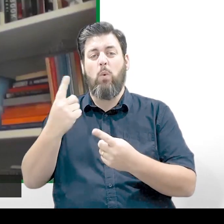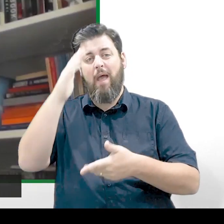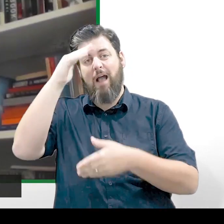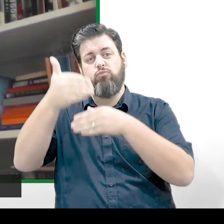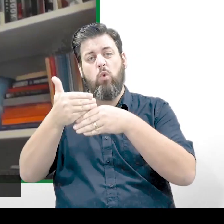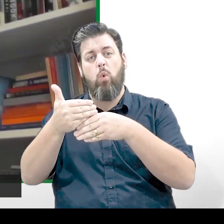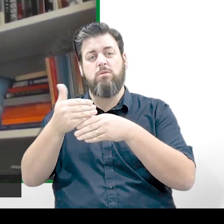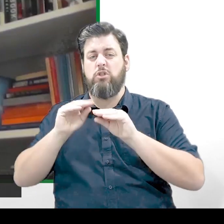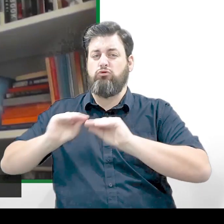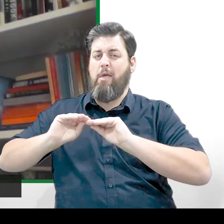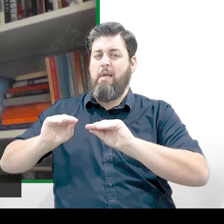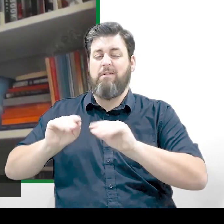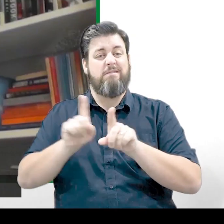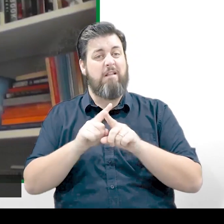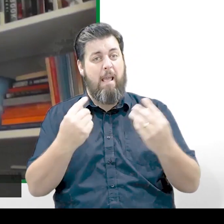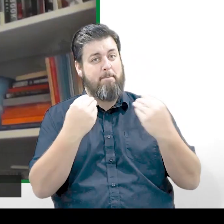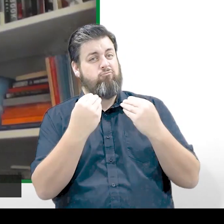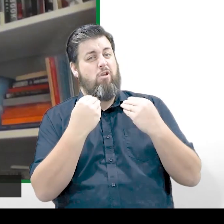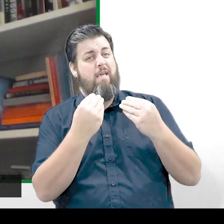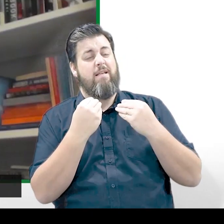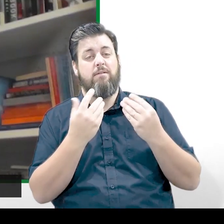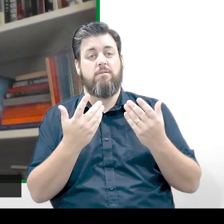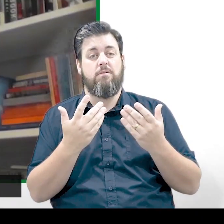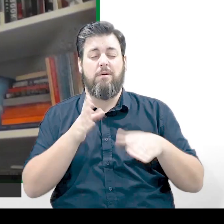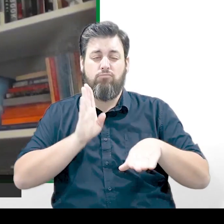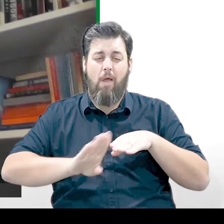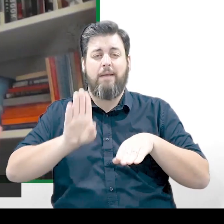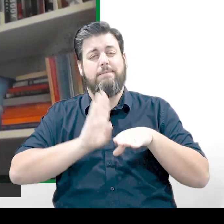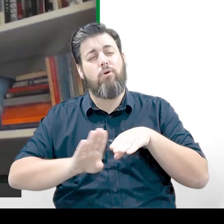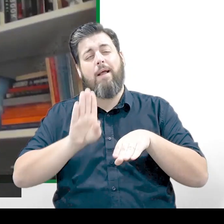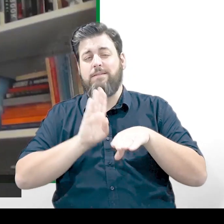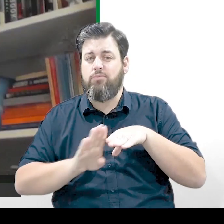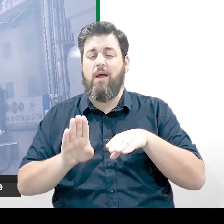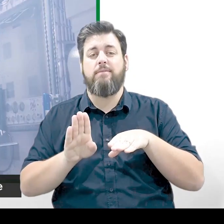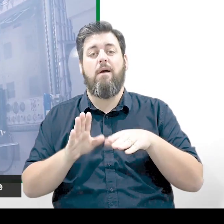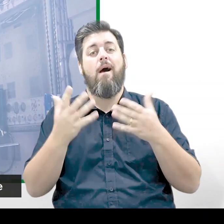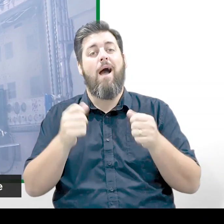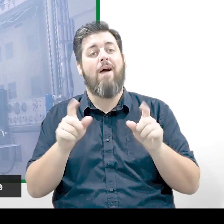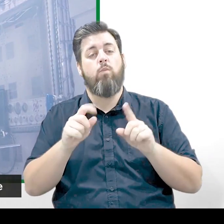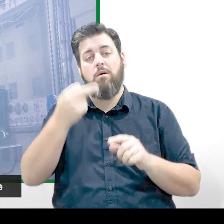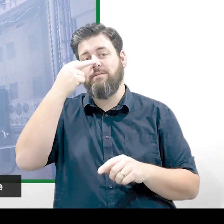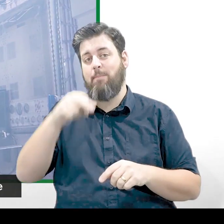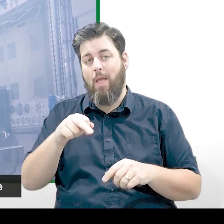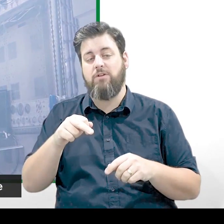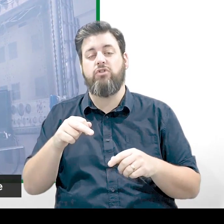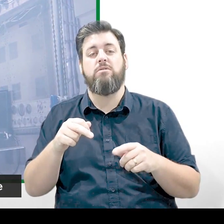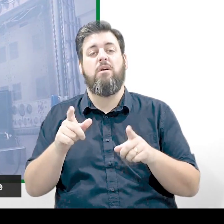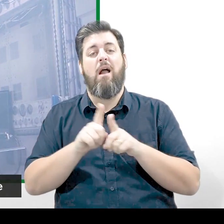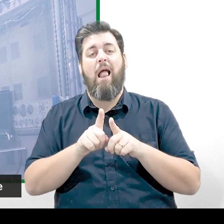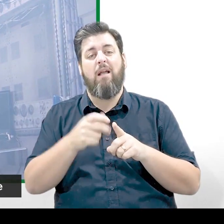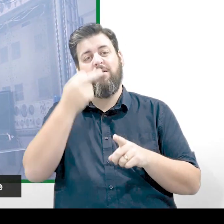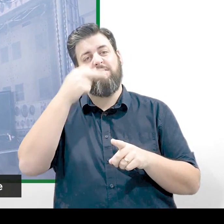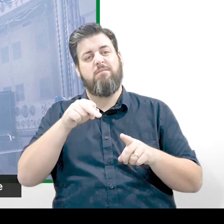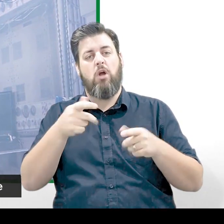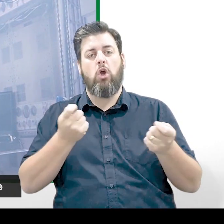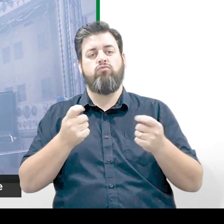would spend lots and lots of time practicing. We would have what was called a simulation. So we'd sit in the control